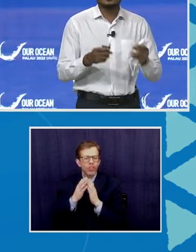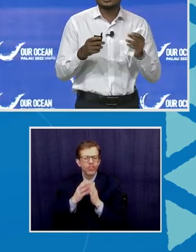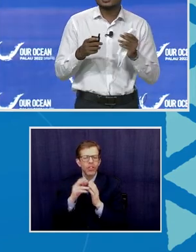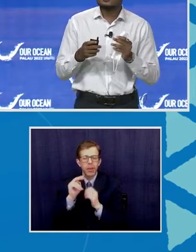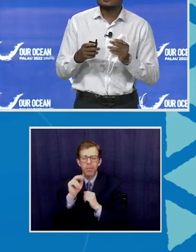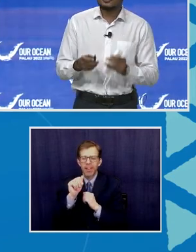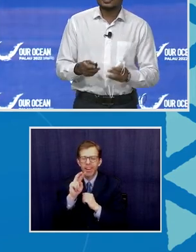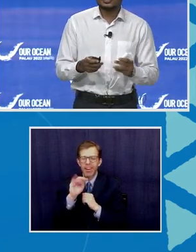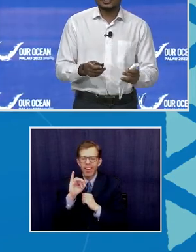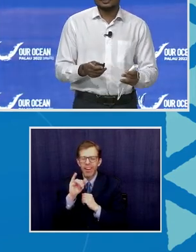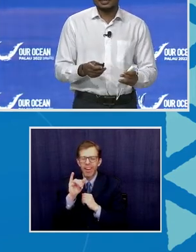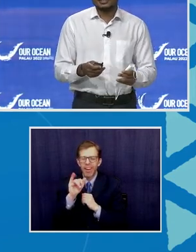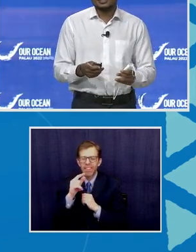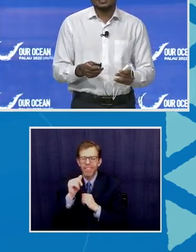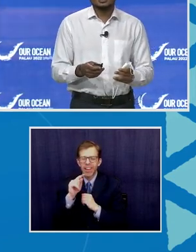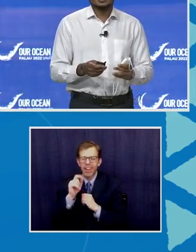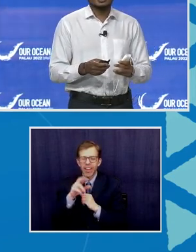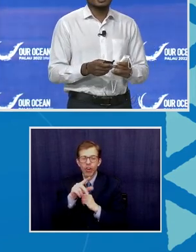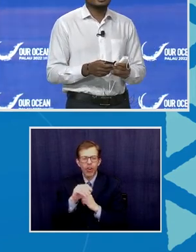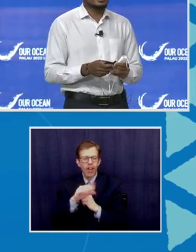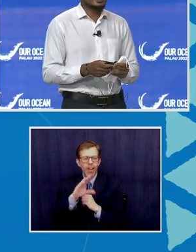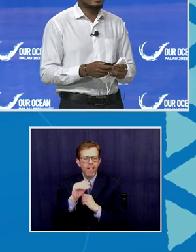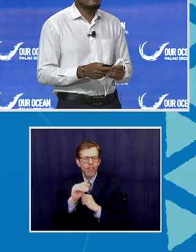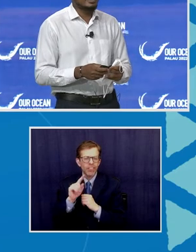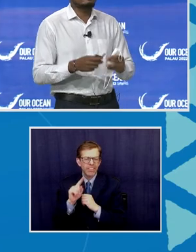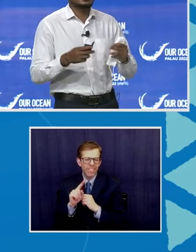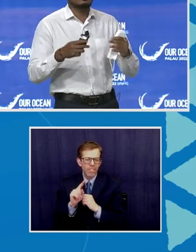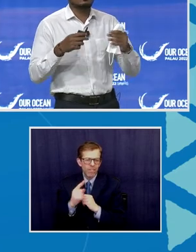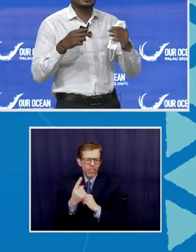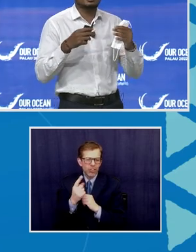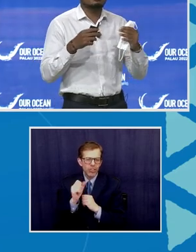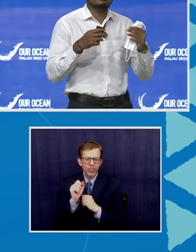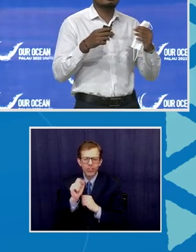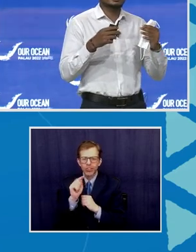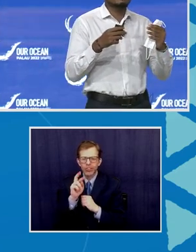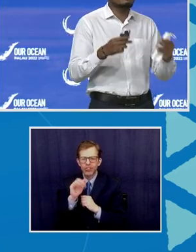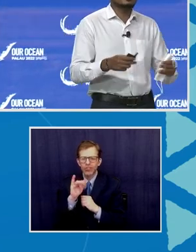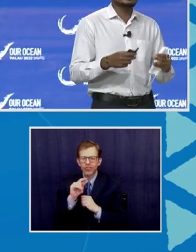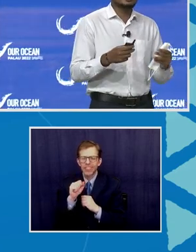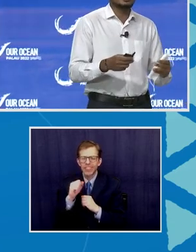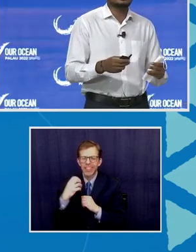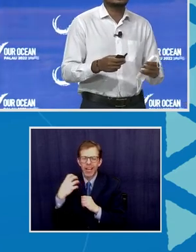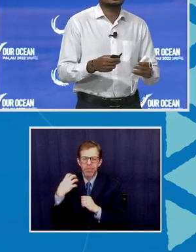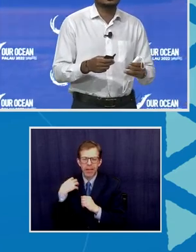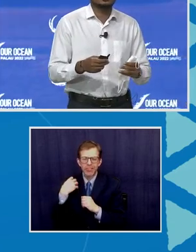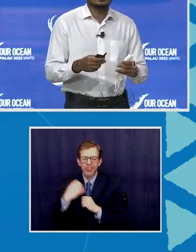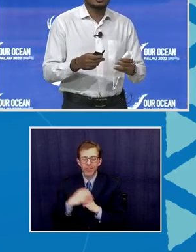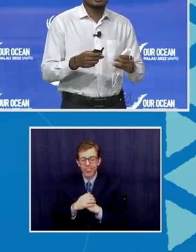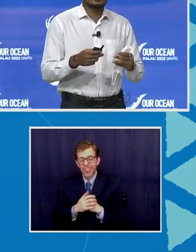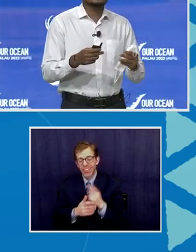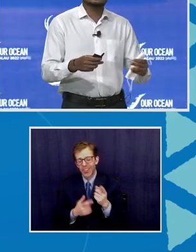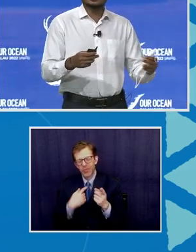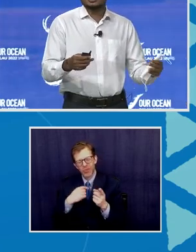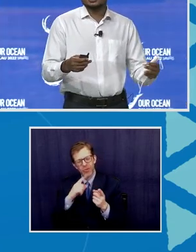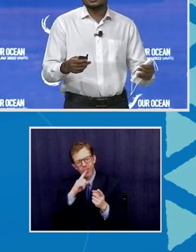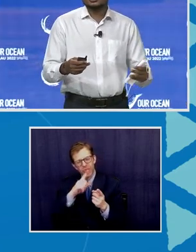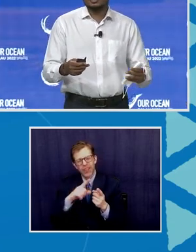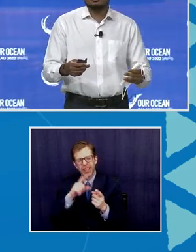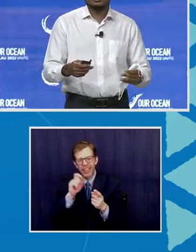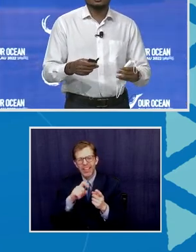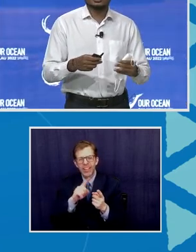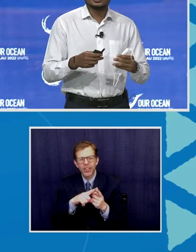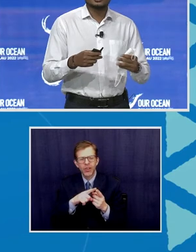Africa's first stretch master. And I feel like we really need to use an